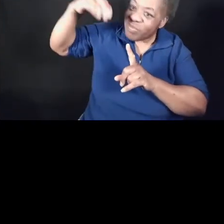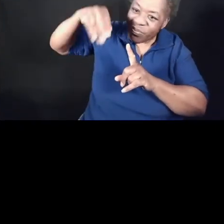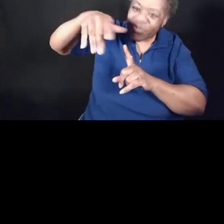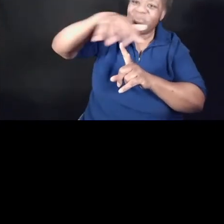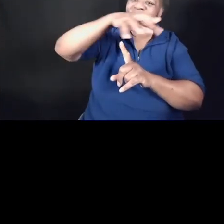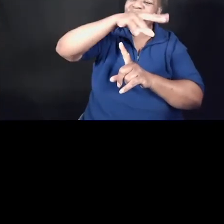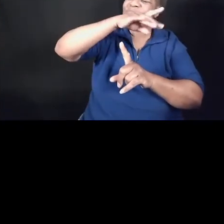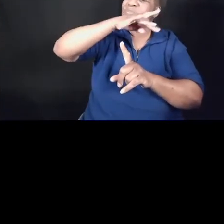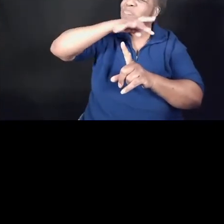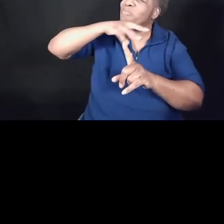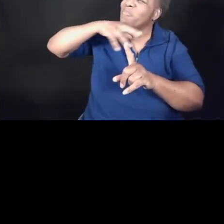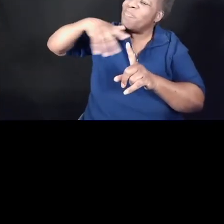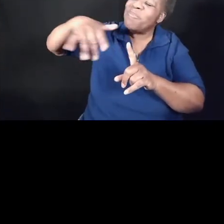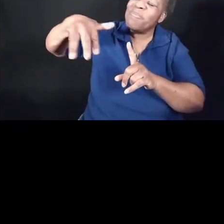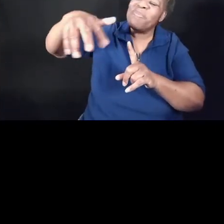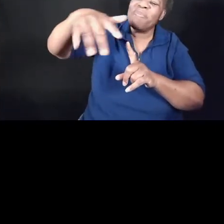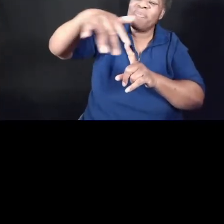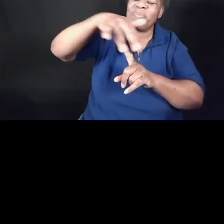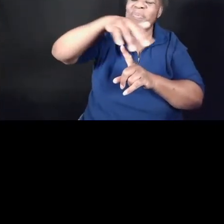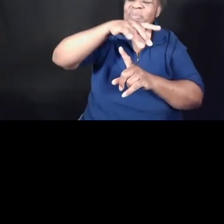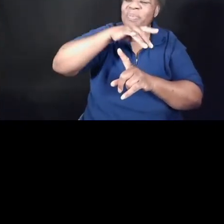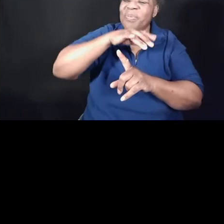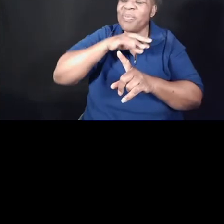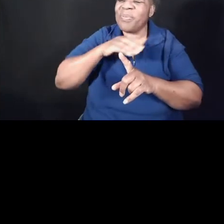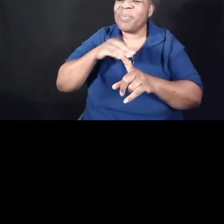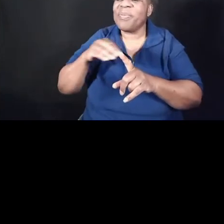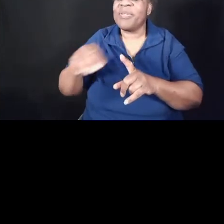Father's Jesus. Amen.